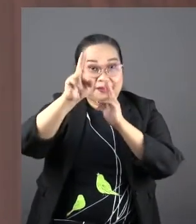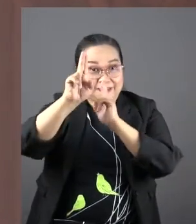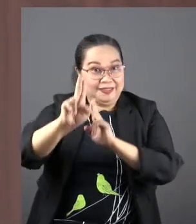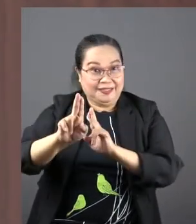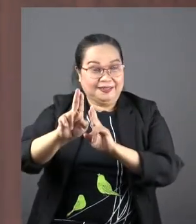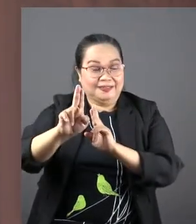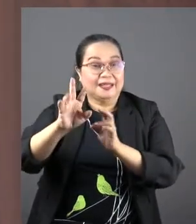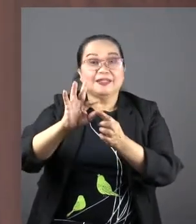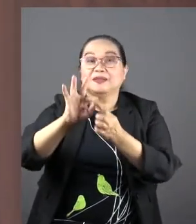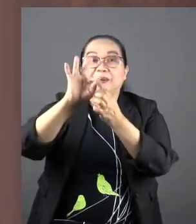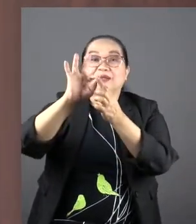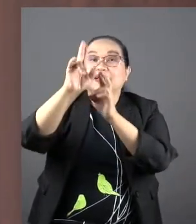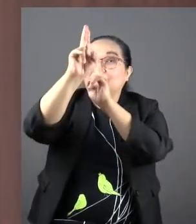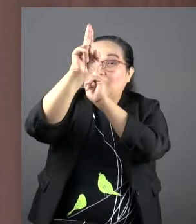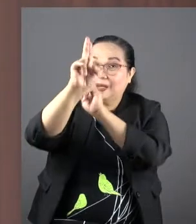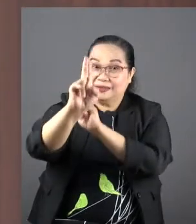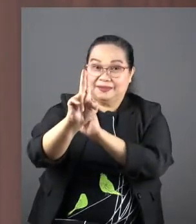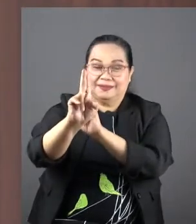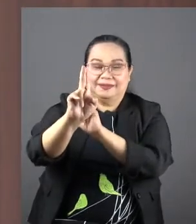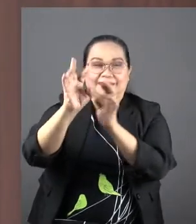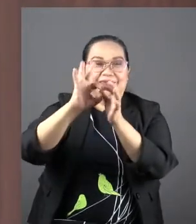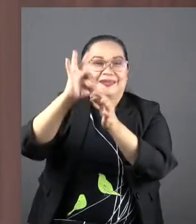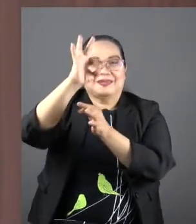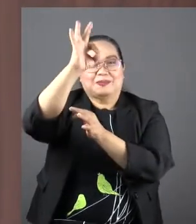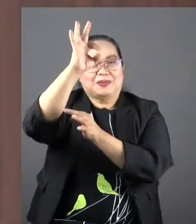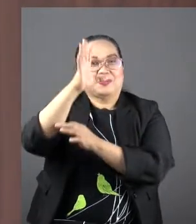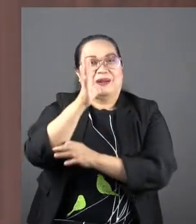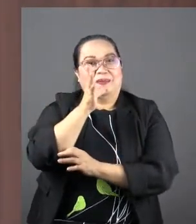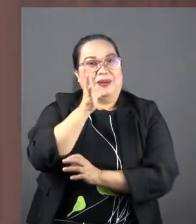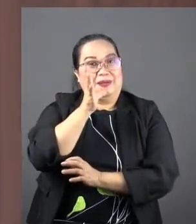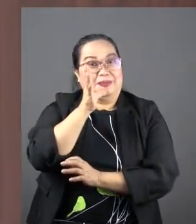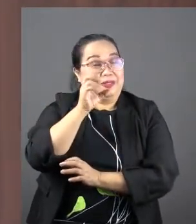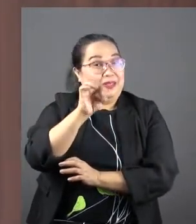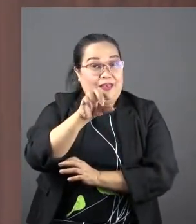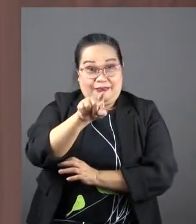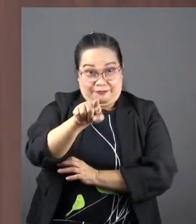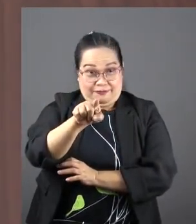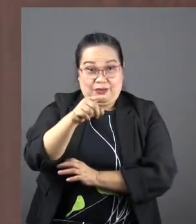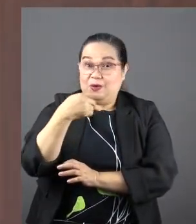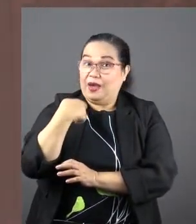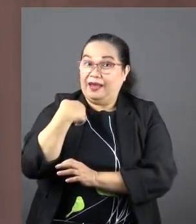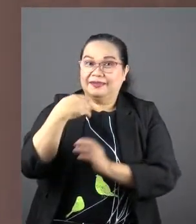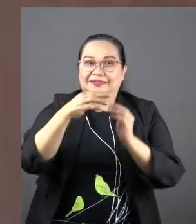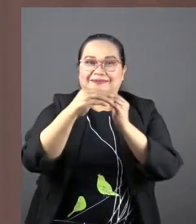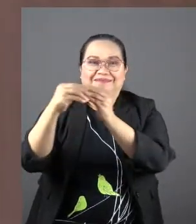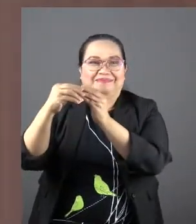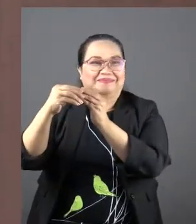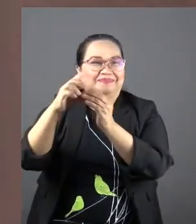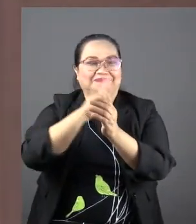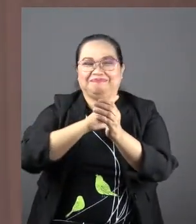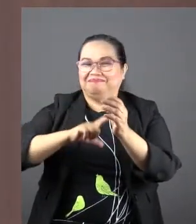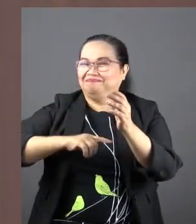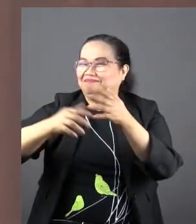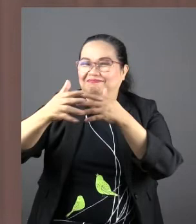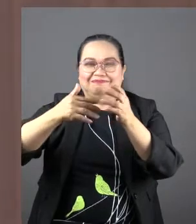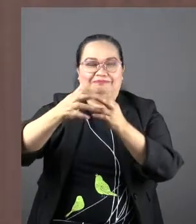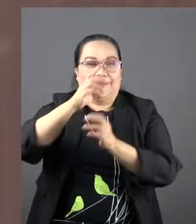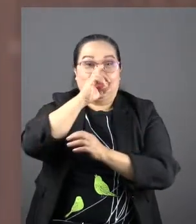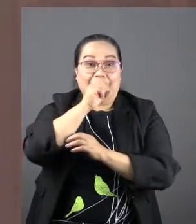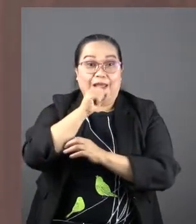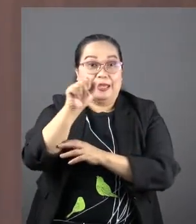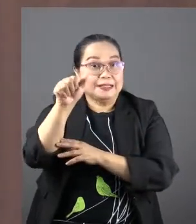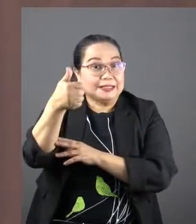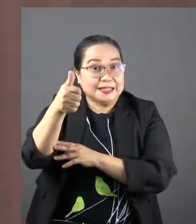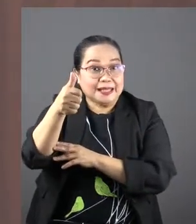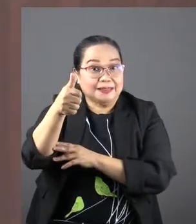and especially honor, spiritual mothers. If you've ever led anyone to the Lord, I don't care if you're 10 years old,